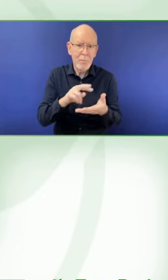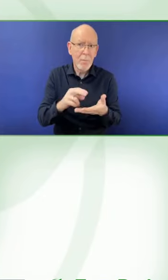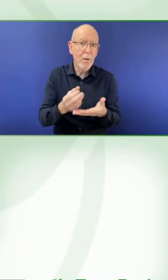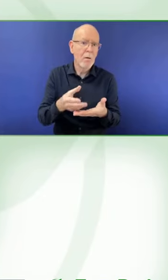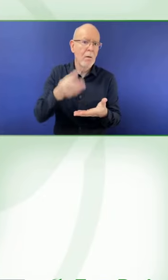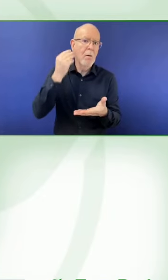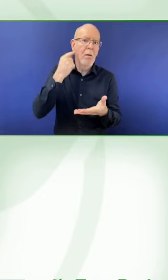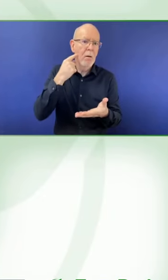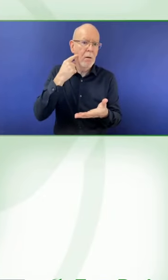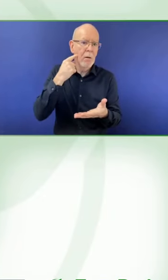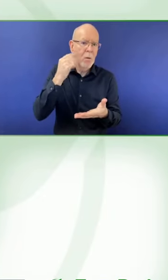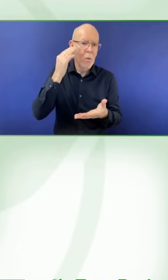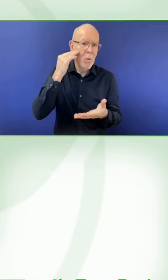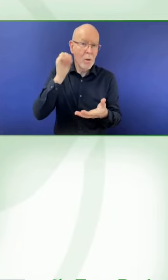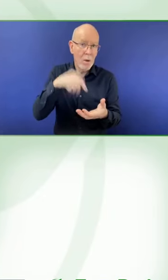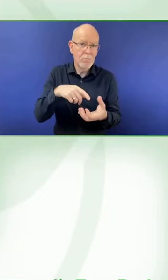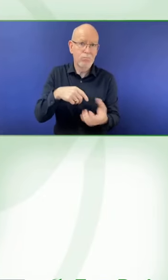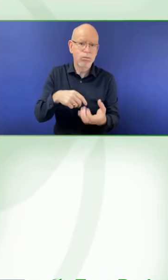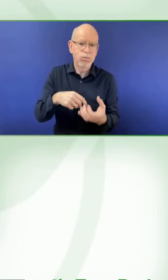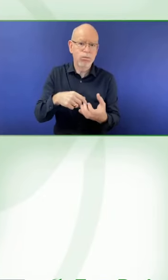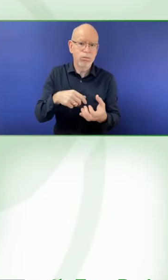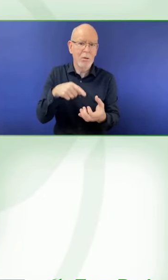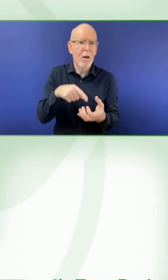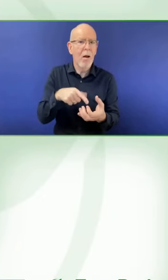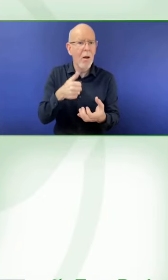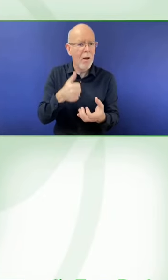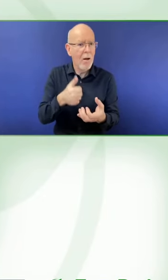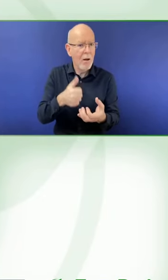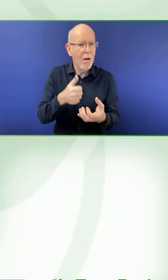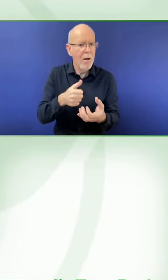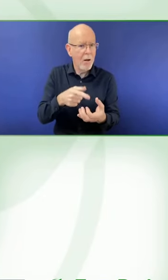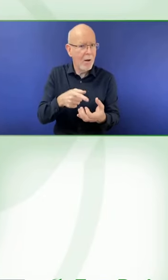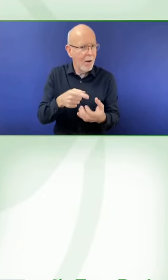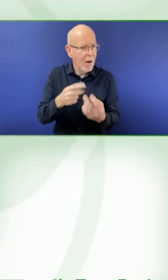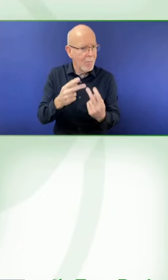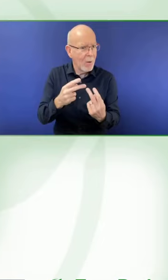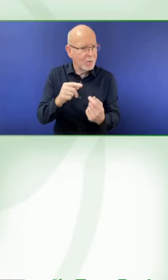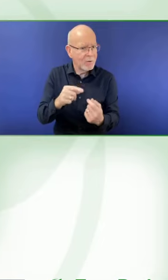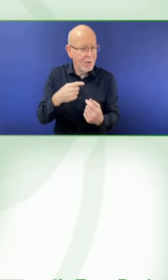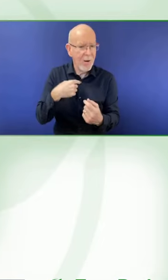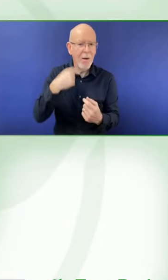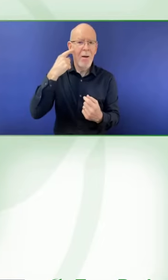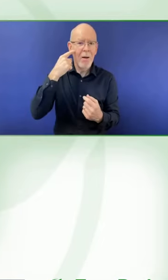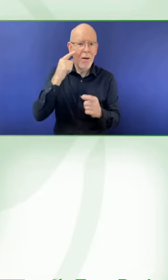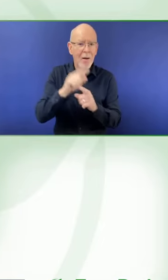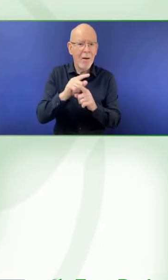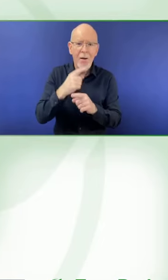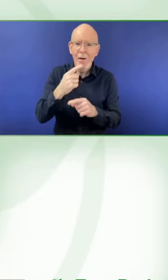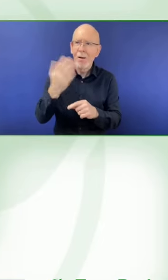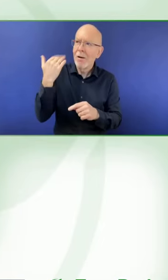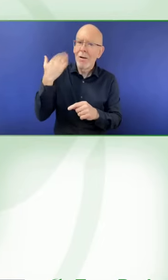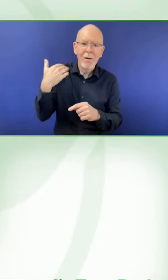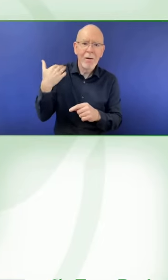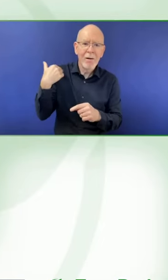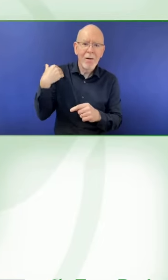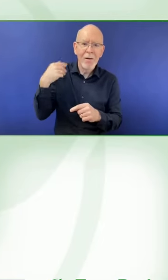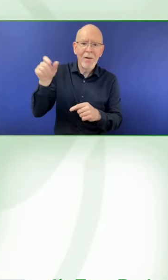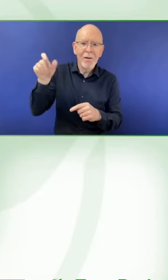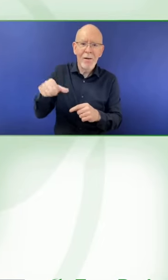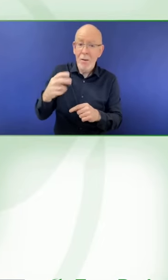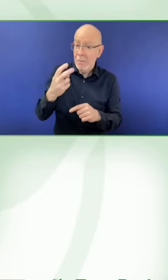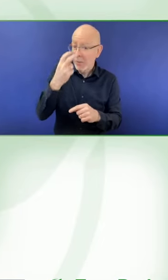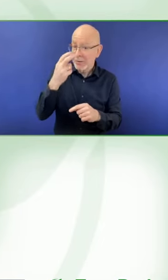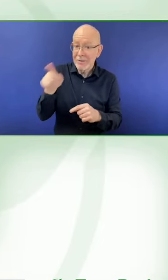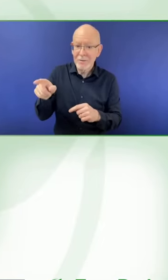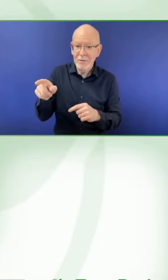she described the sense of fear being at the paying for something, getting her wallet out and using cash and not knowing who